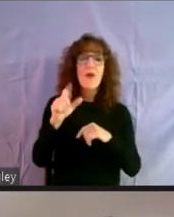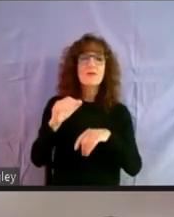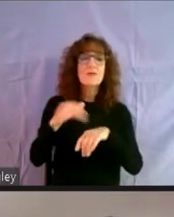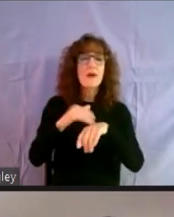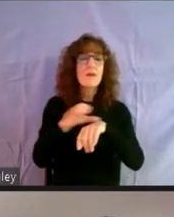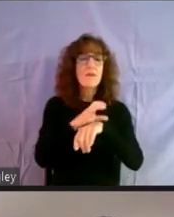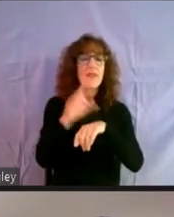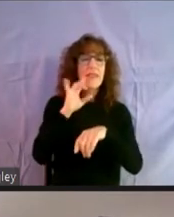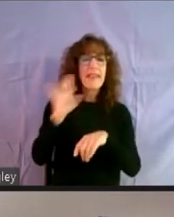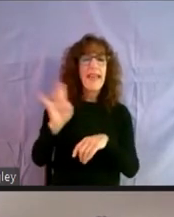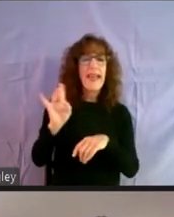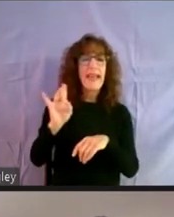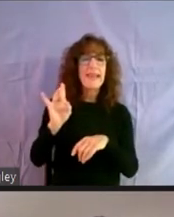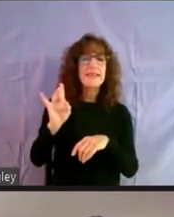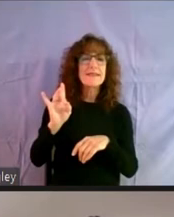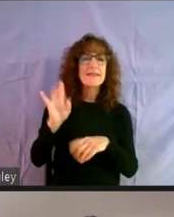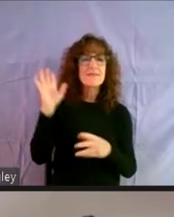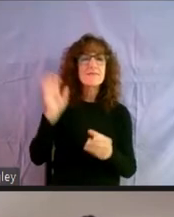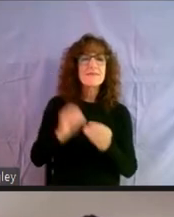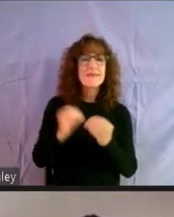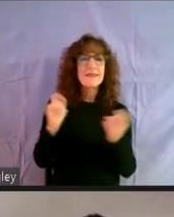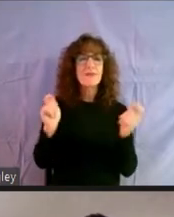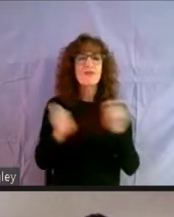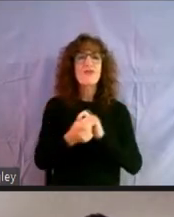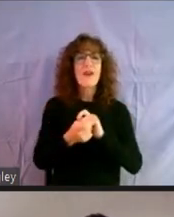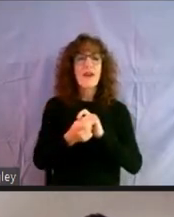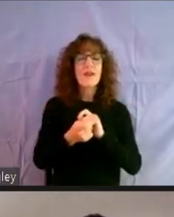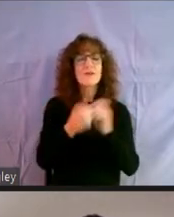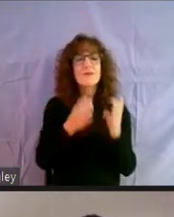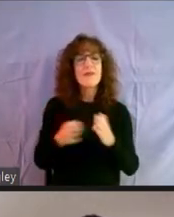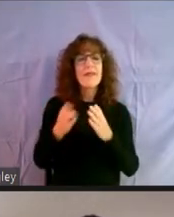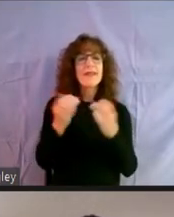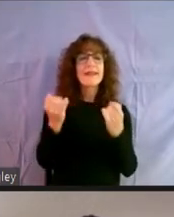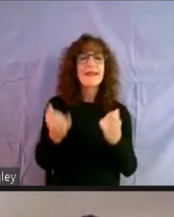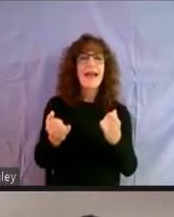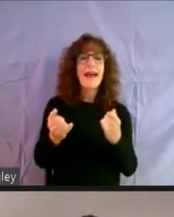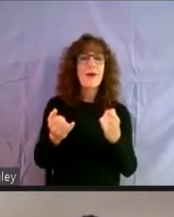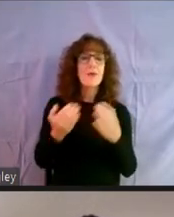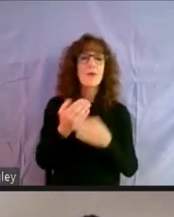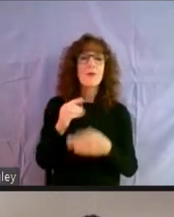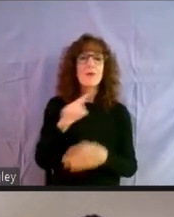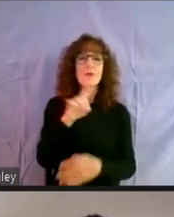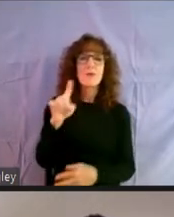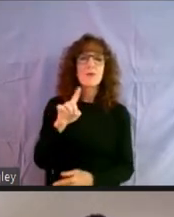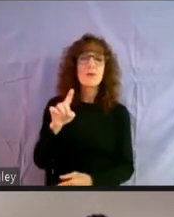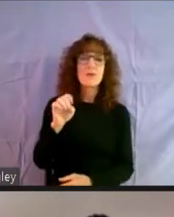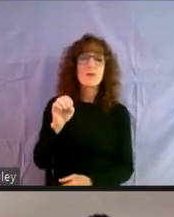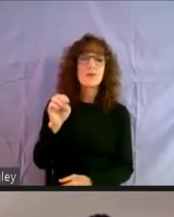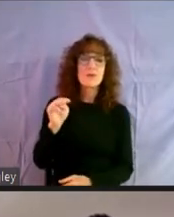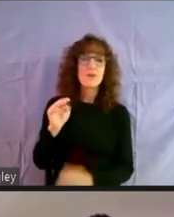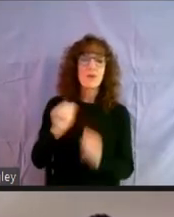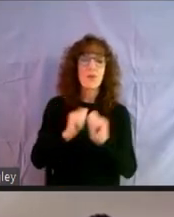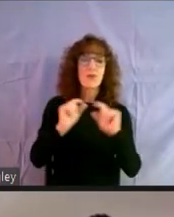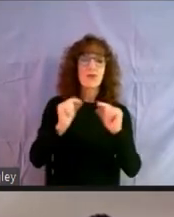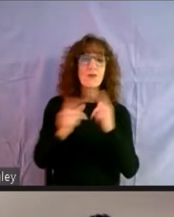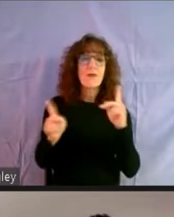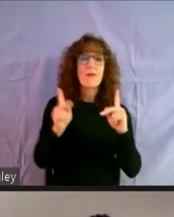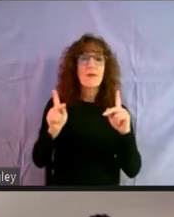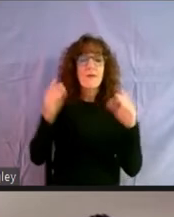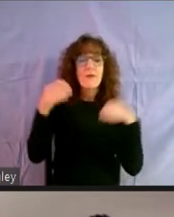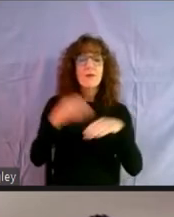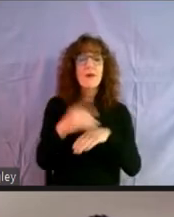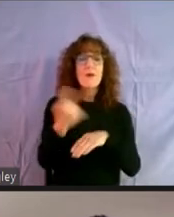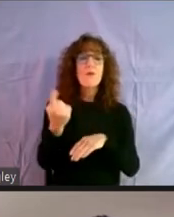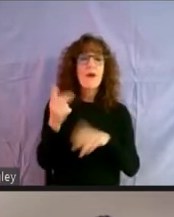we did eight of them. We've changed the format, so now they're done via Zoom with a group of people focusing on a single